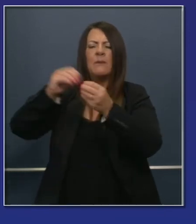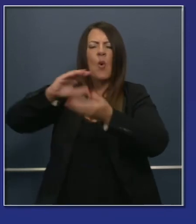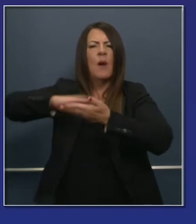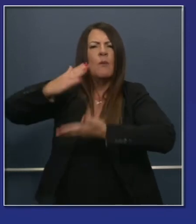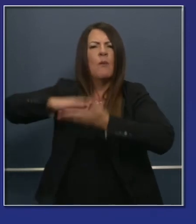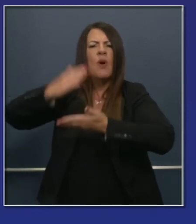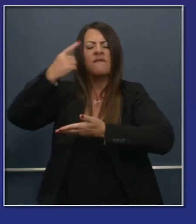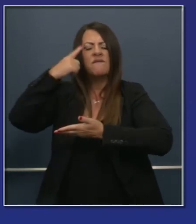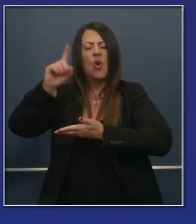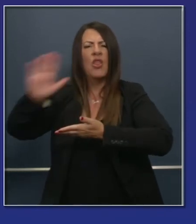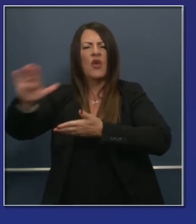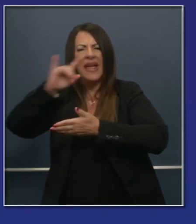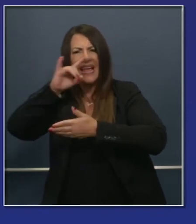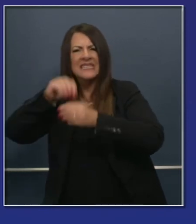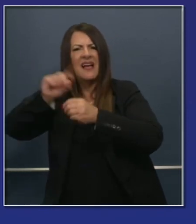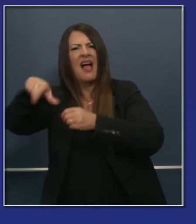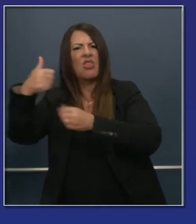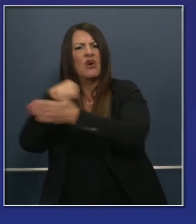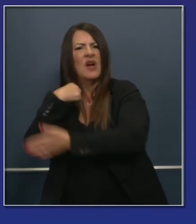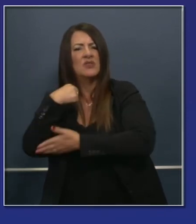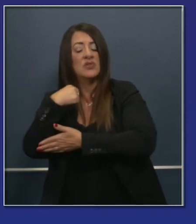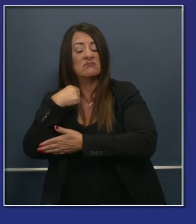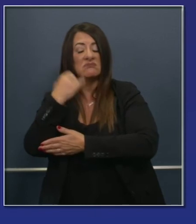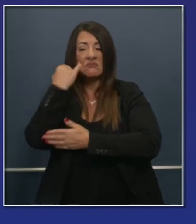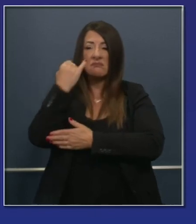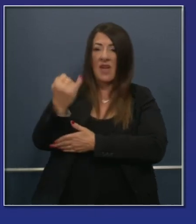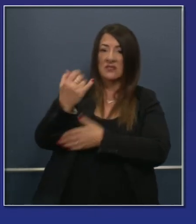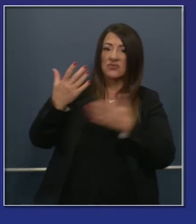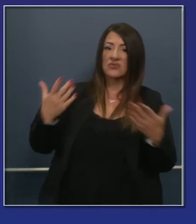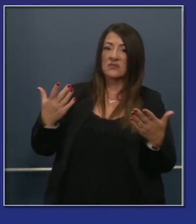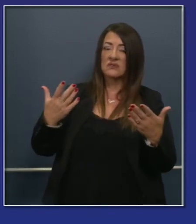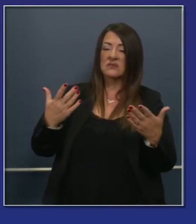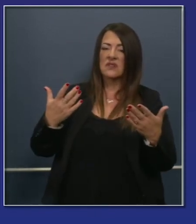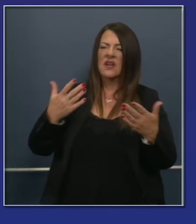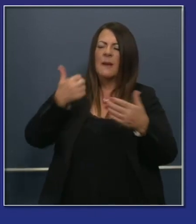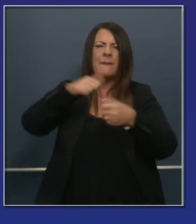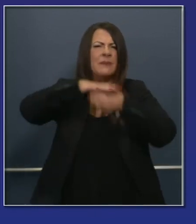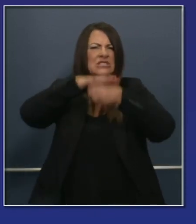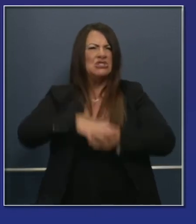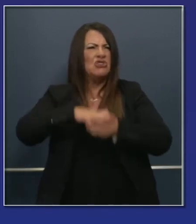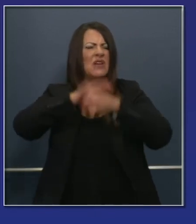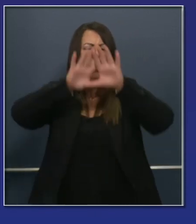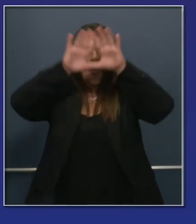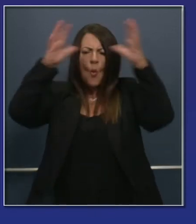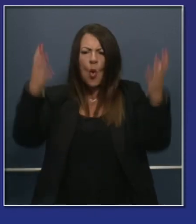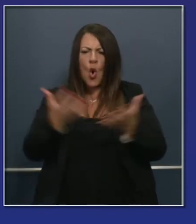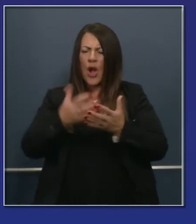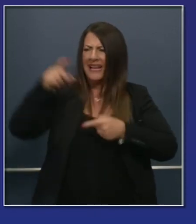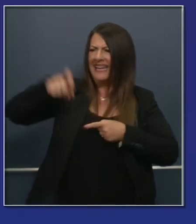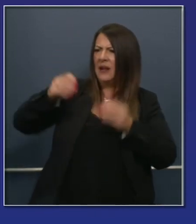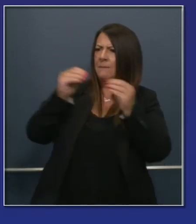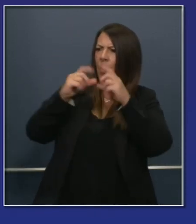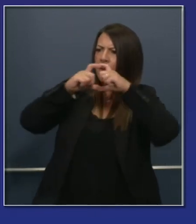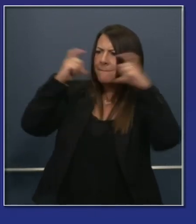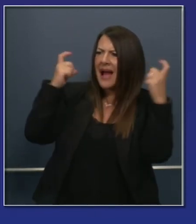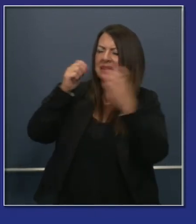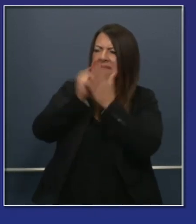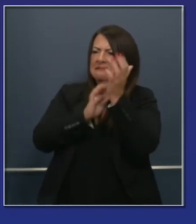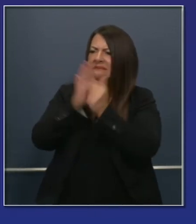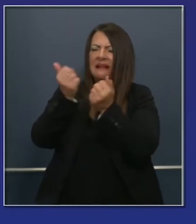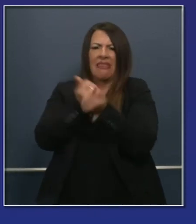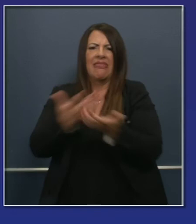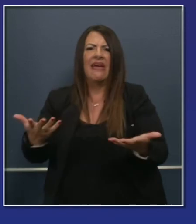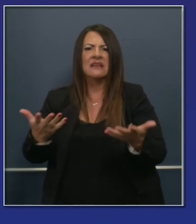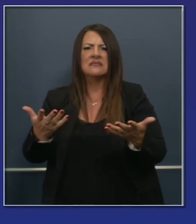I don't want to say it's equivalent to the PPE stress that we all had early on as it relates to supplies. But supplies